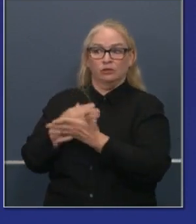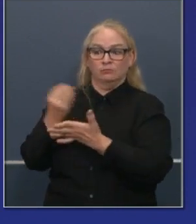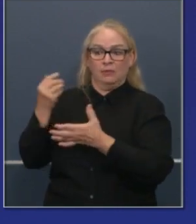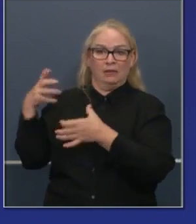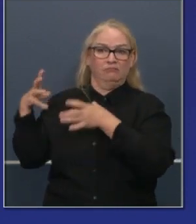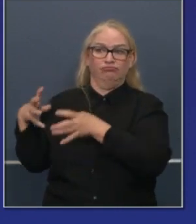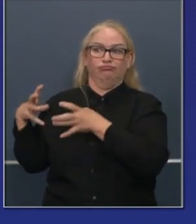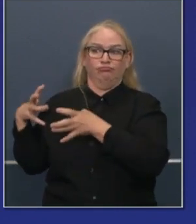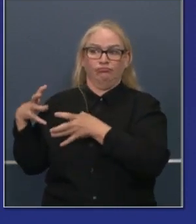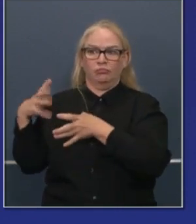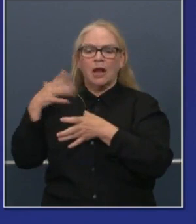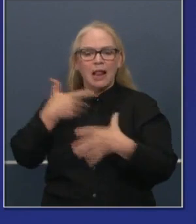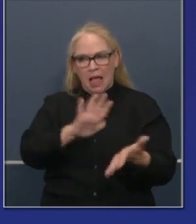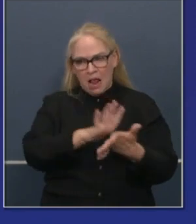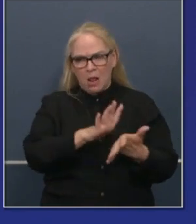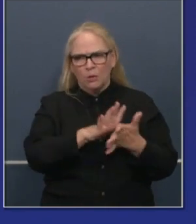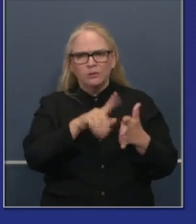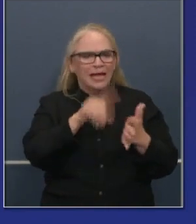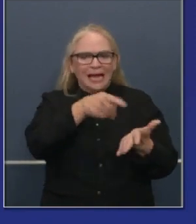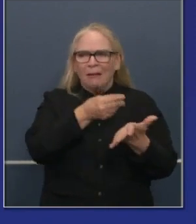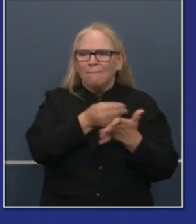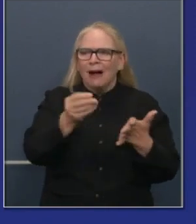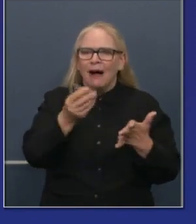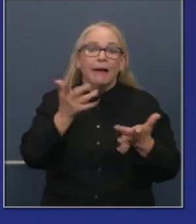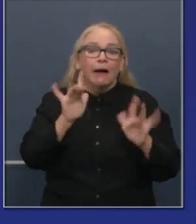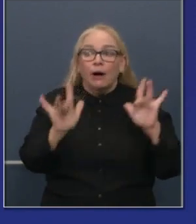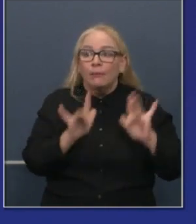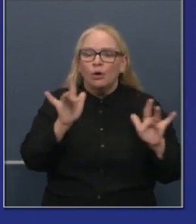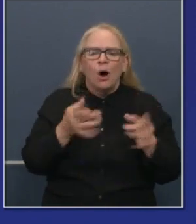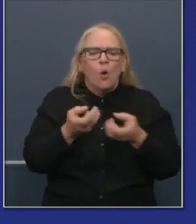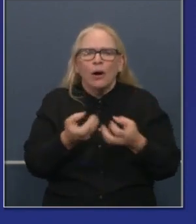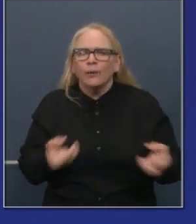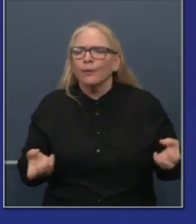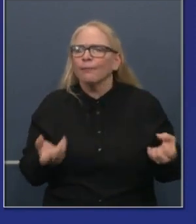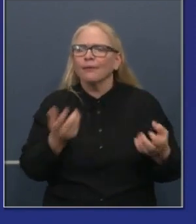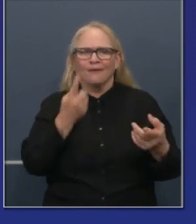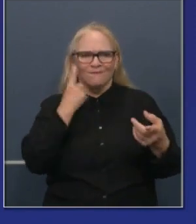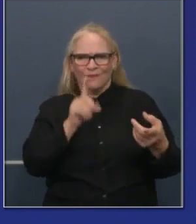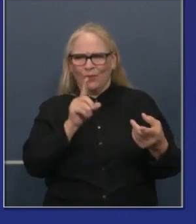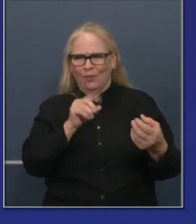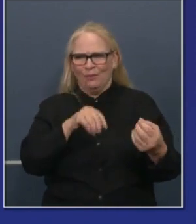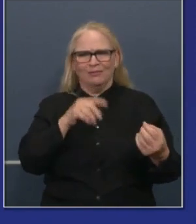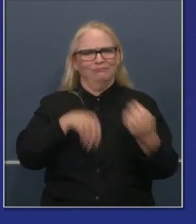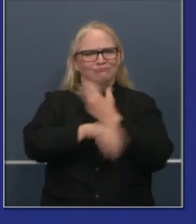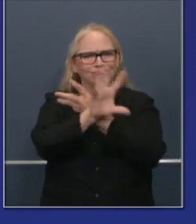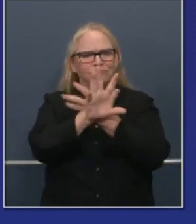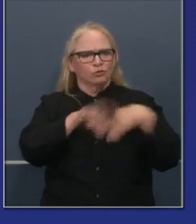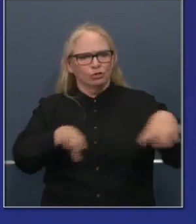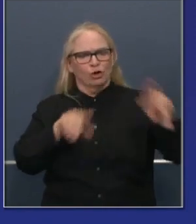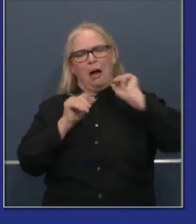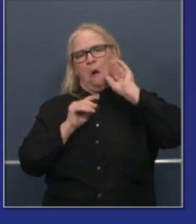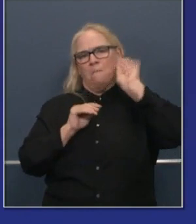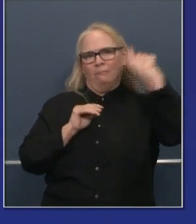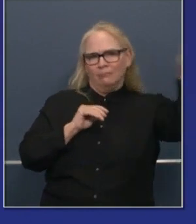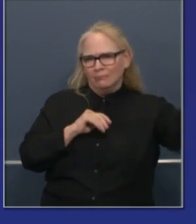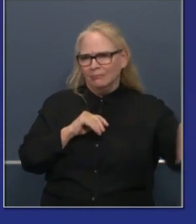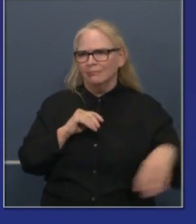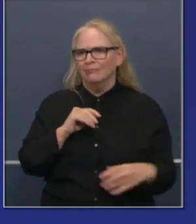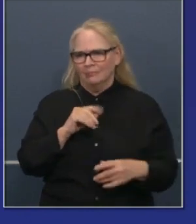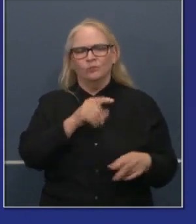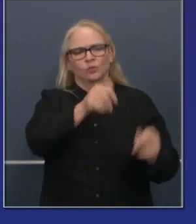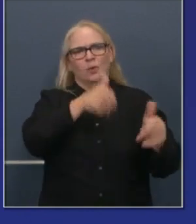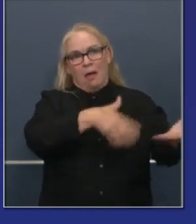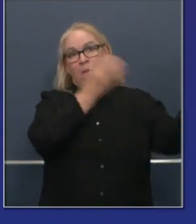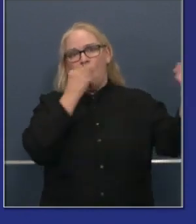devices to get the kind of connectivity that our students need and deserve to address this yawning